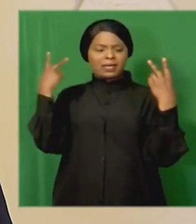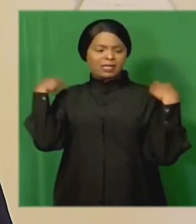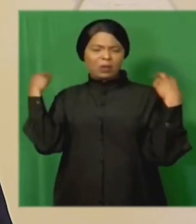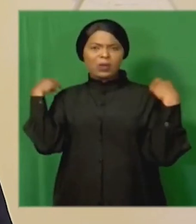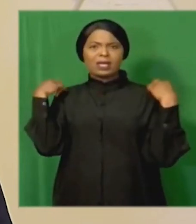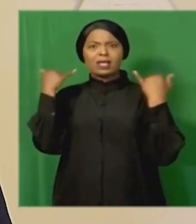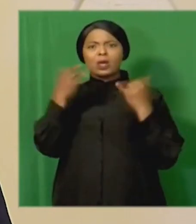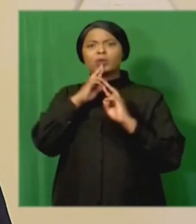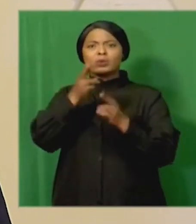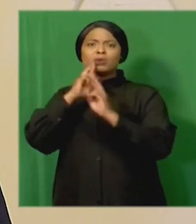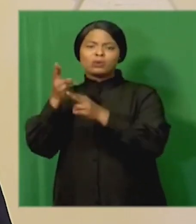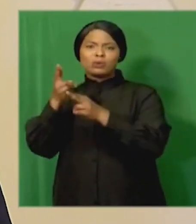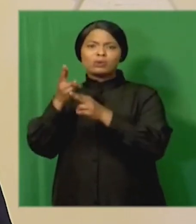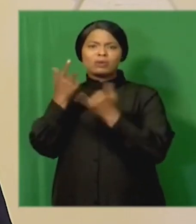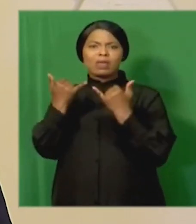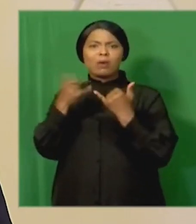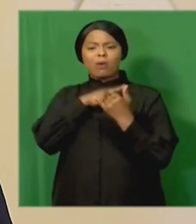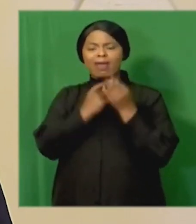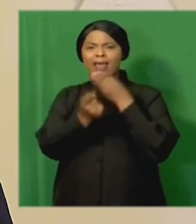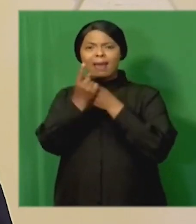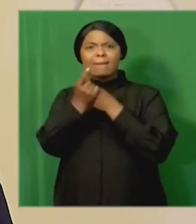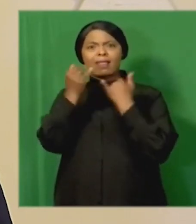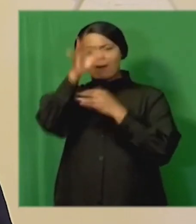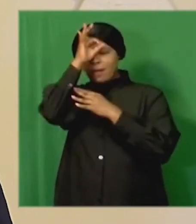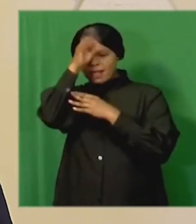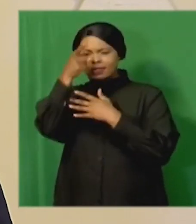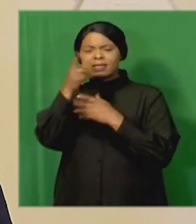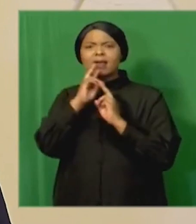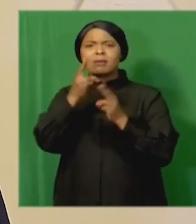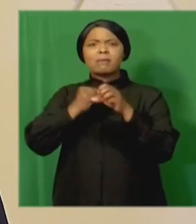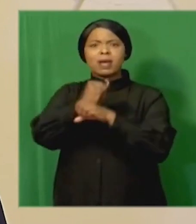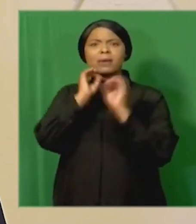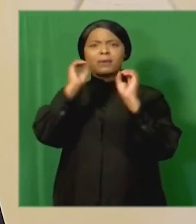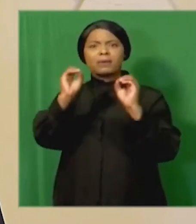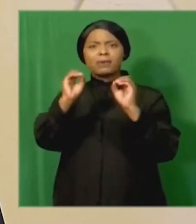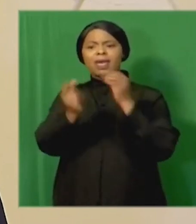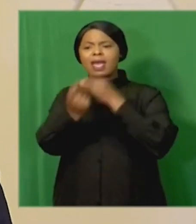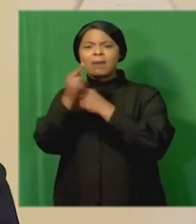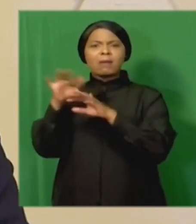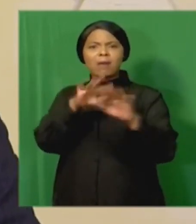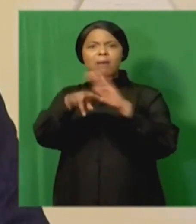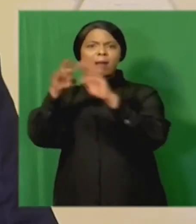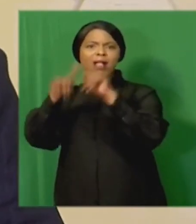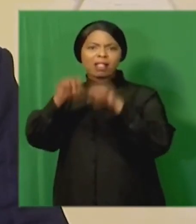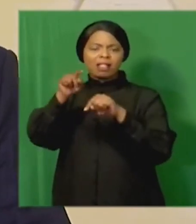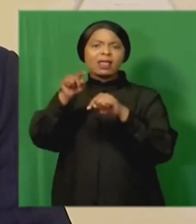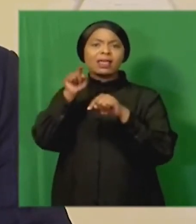to respond to public unrest, we feel the hand and effects of state capture.